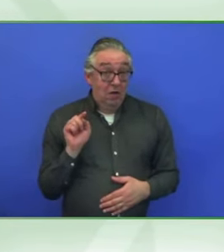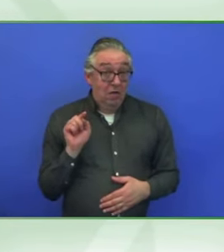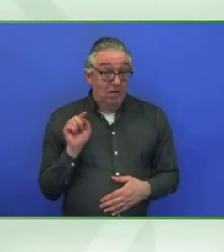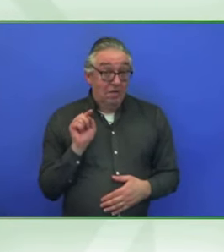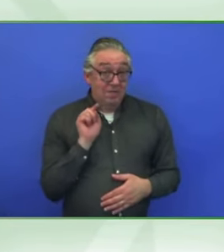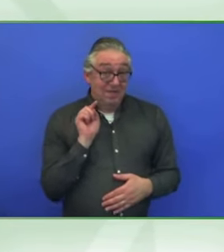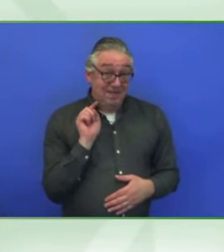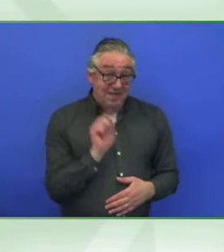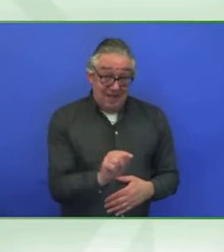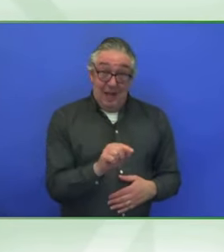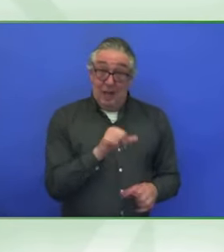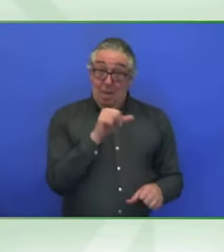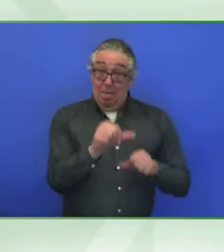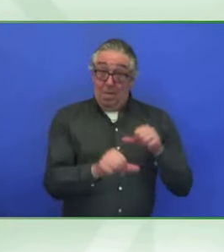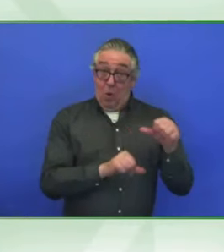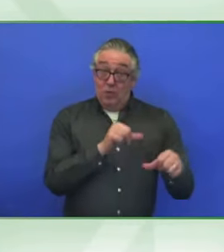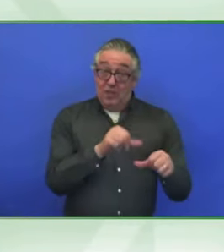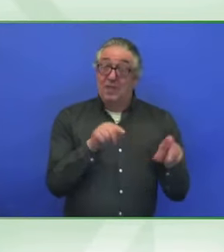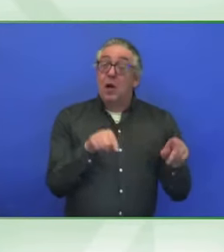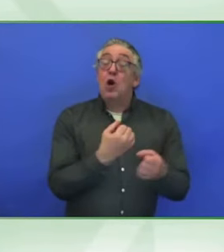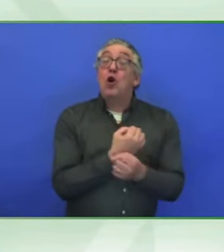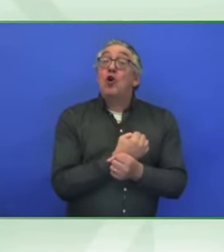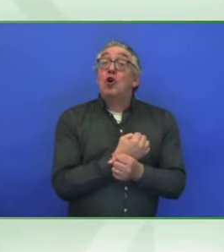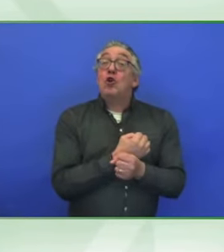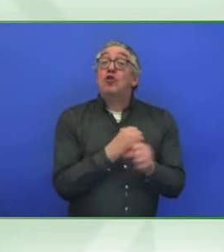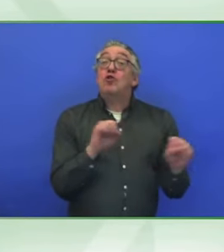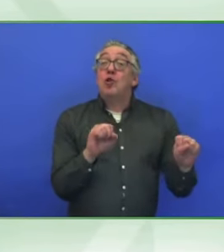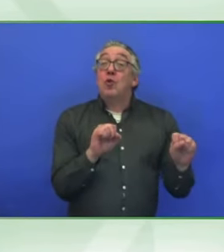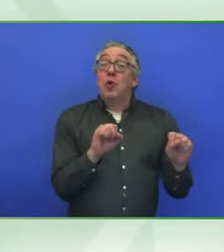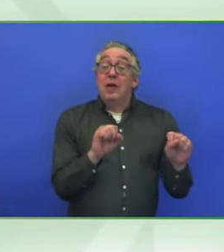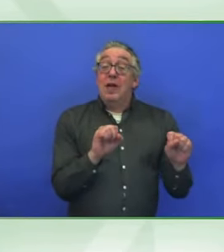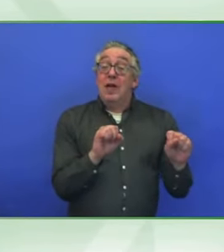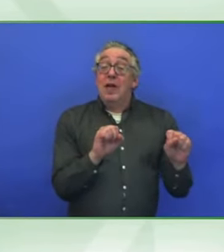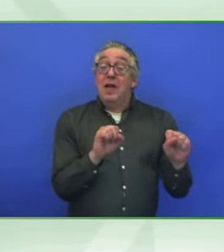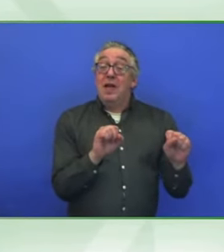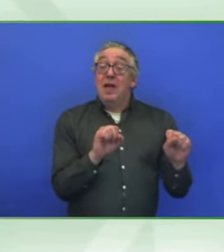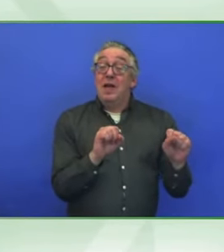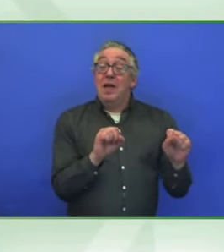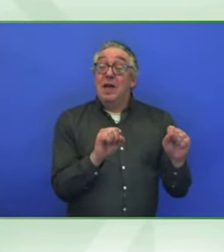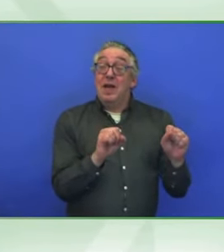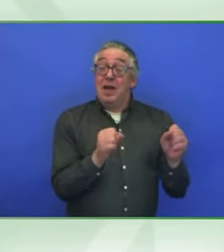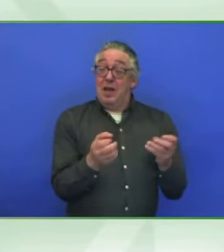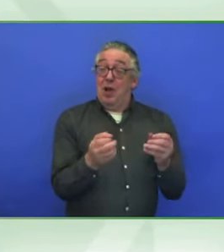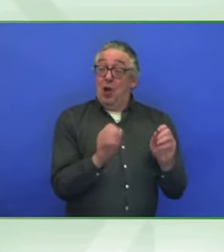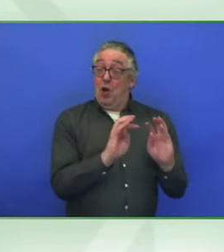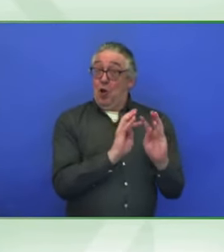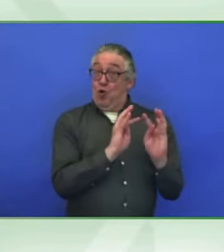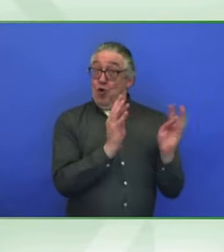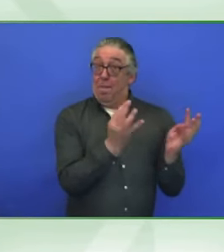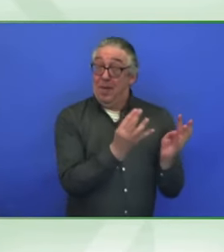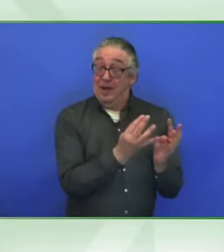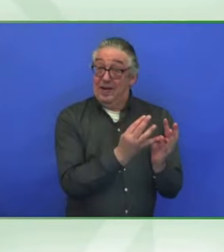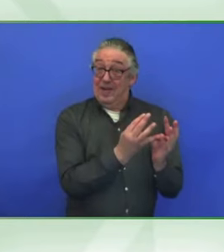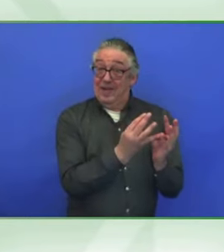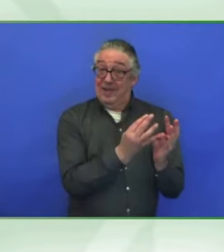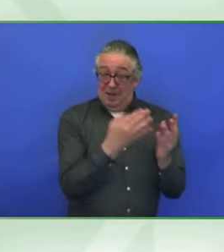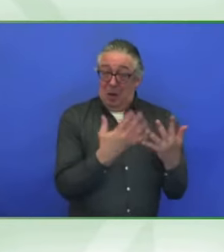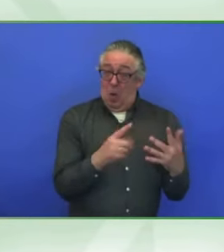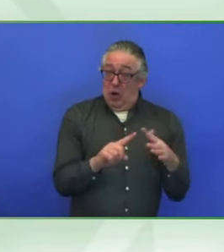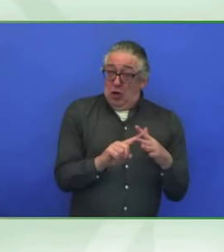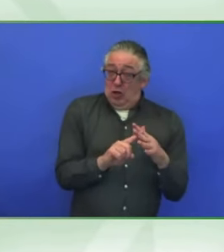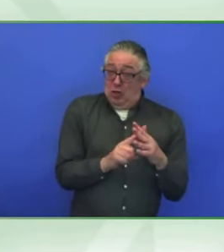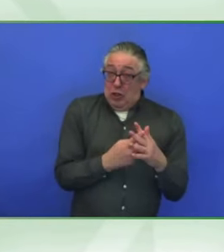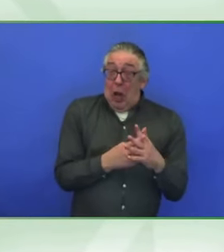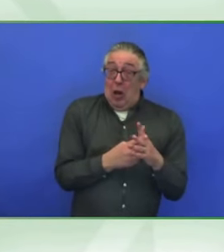educate a lot of people, um, on the importance of disability inclusion to those, those very points. The, the,